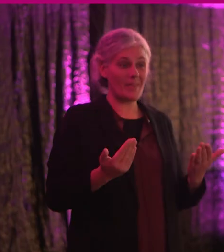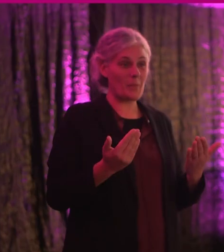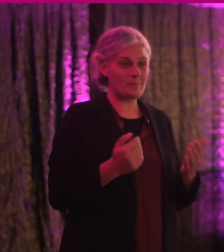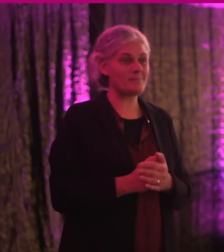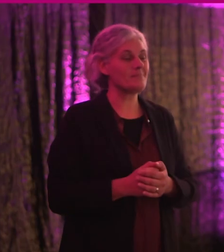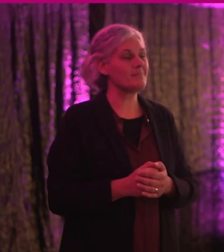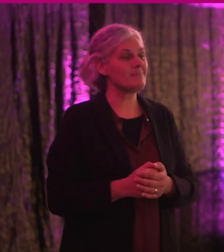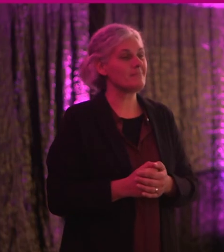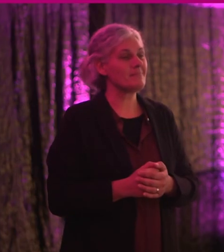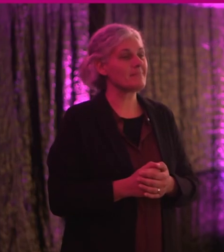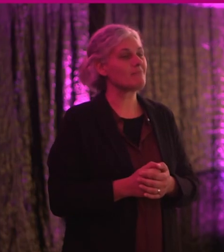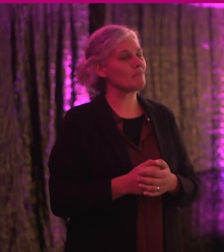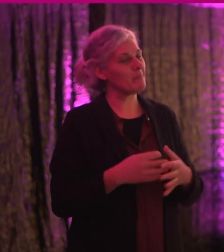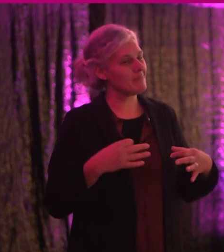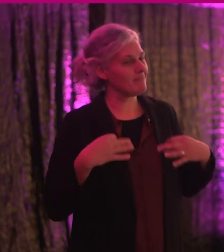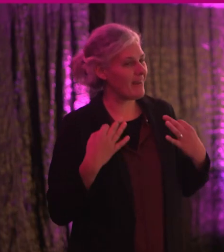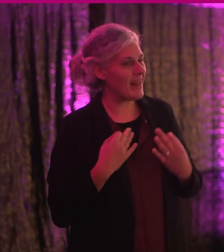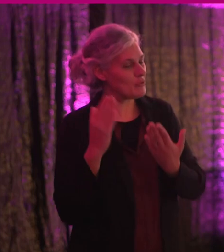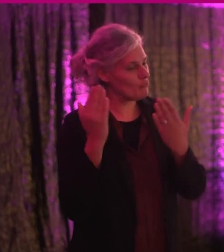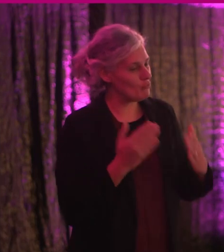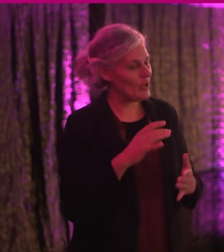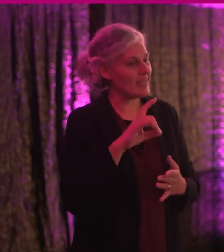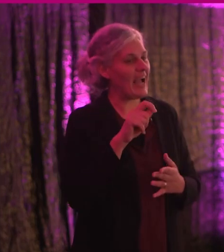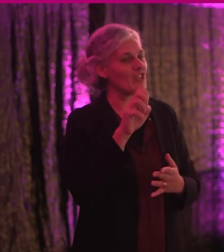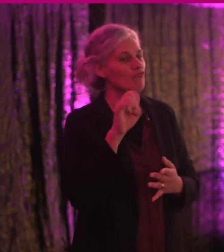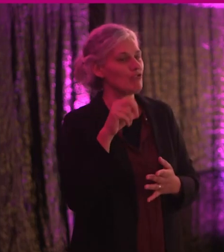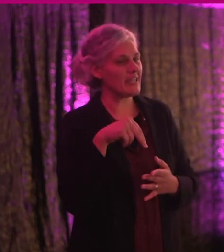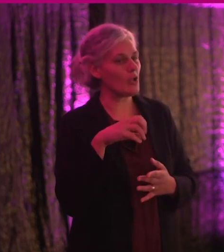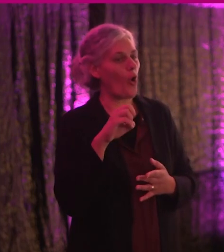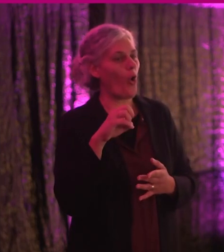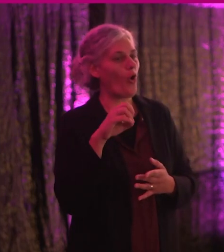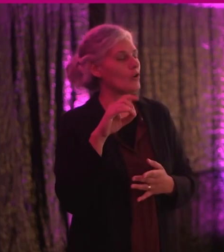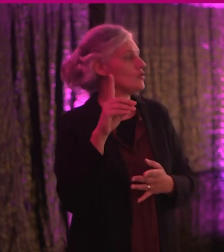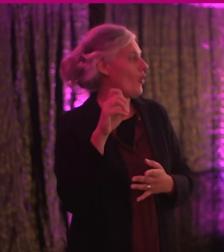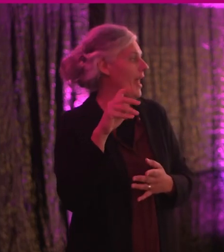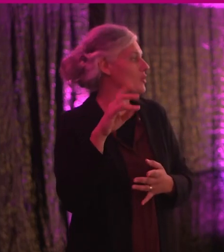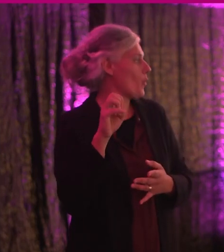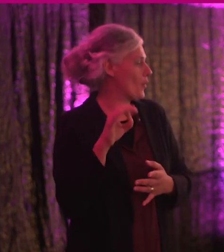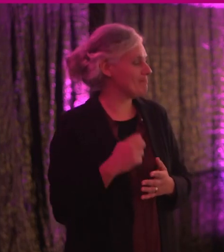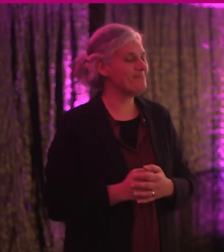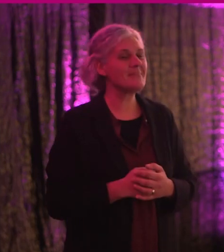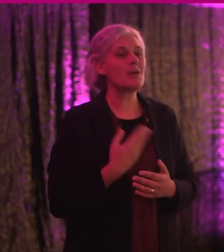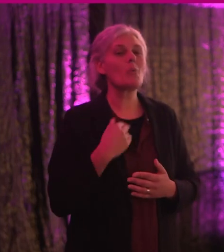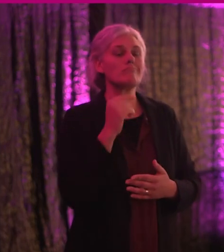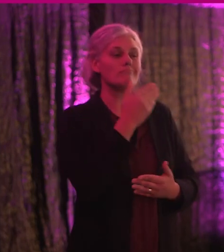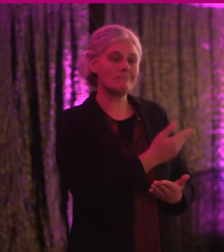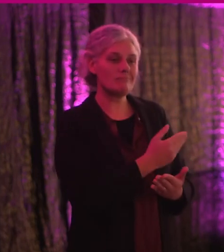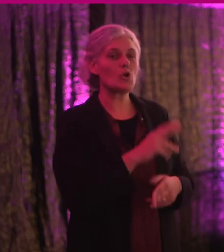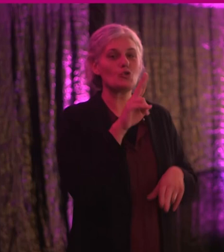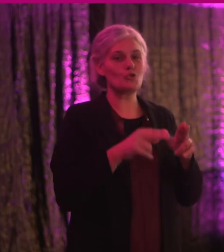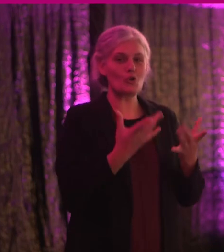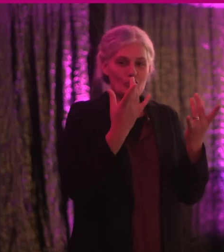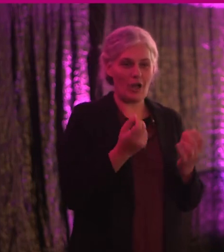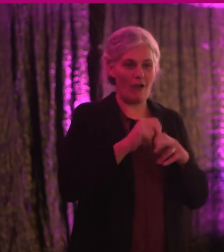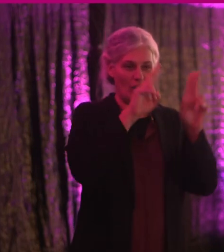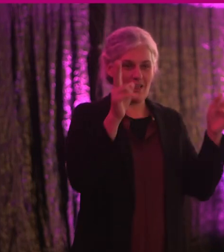It gives me very great pleasure to introduce Catherine O'Donoghue, excuse me, who has just been appointed as the new chair